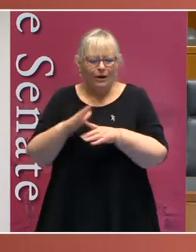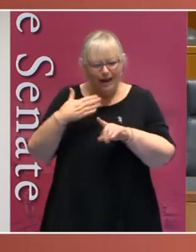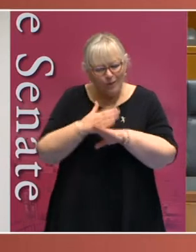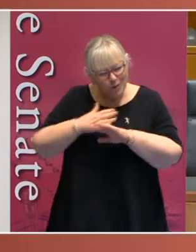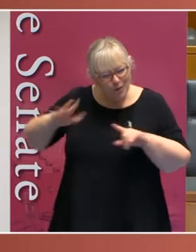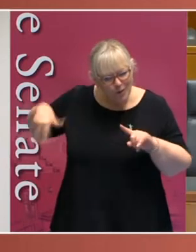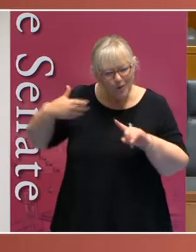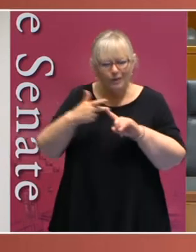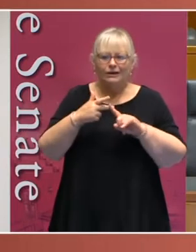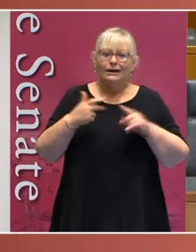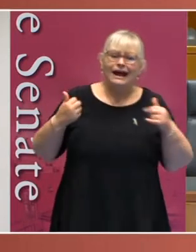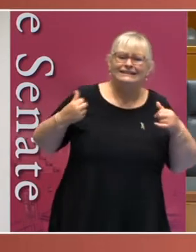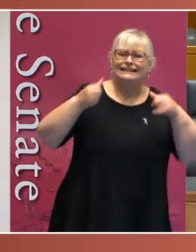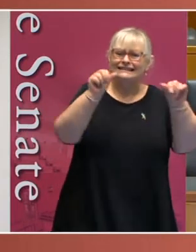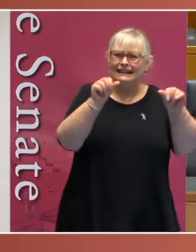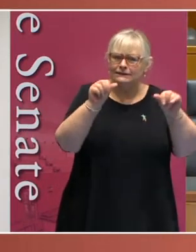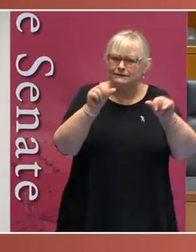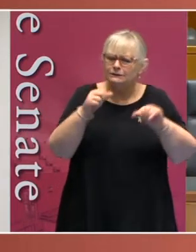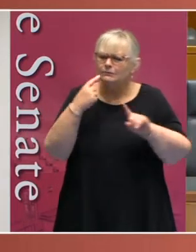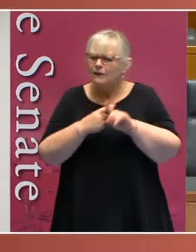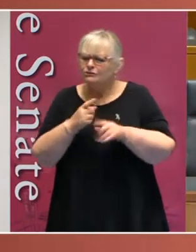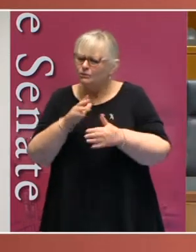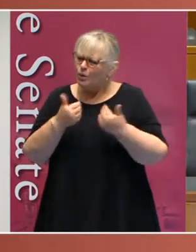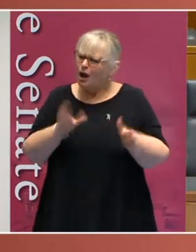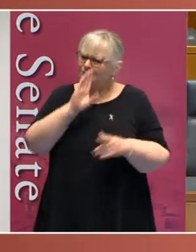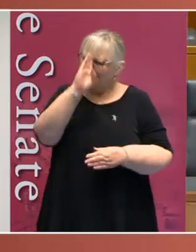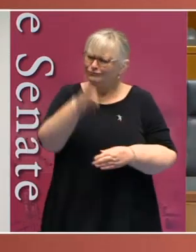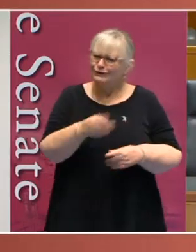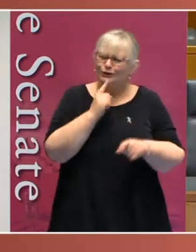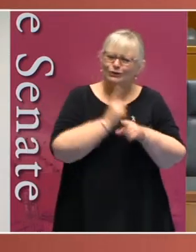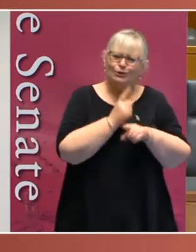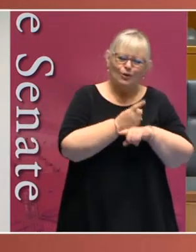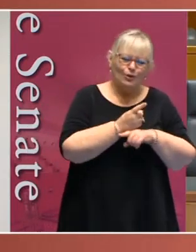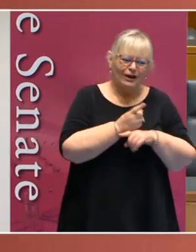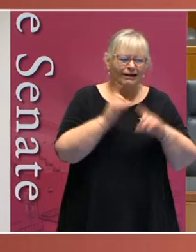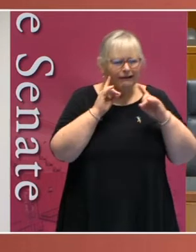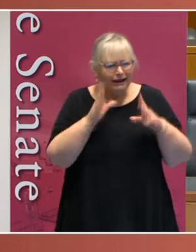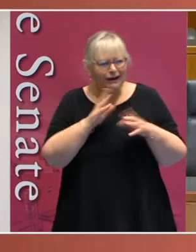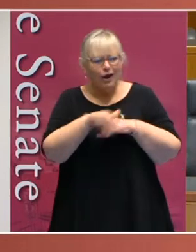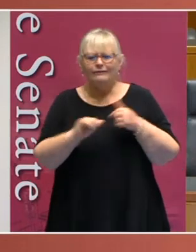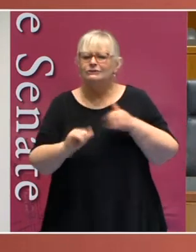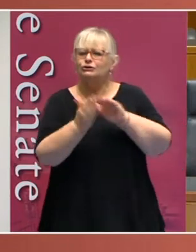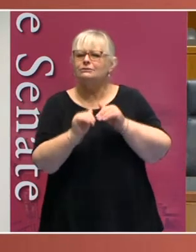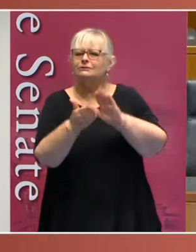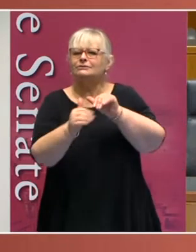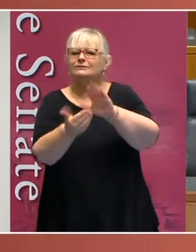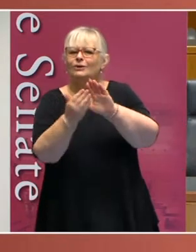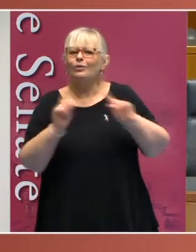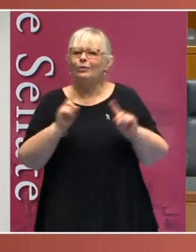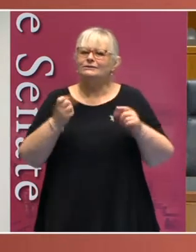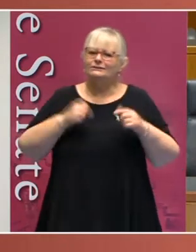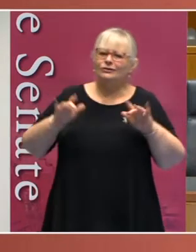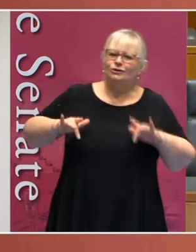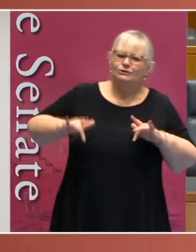successes, and also to speak frankly, openly and clearly about the challenges that are still before